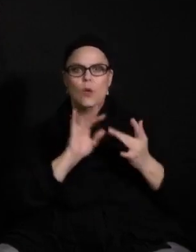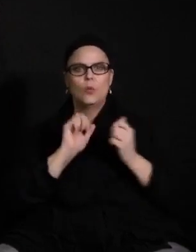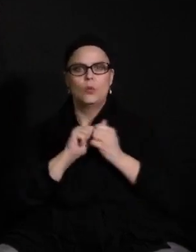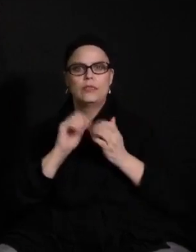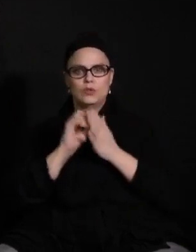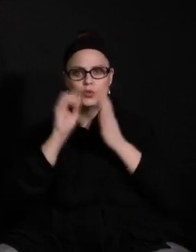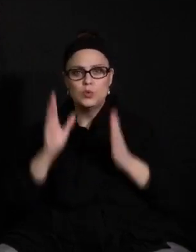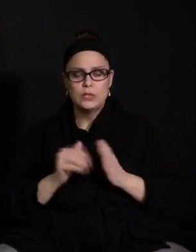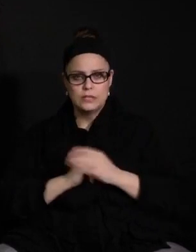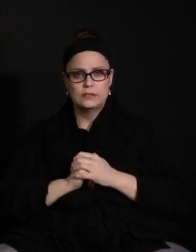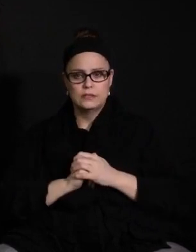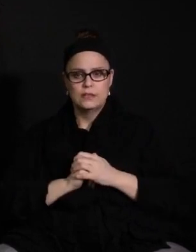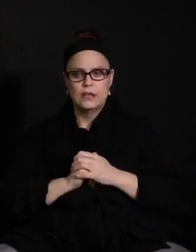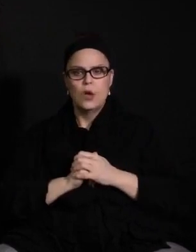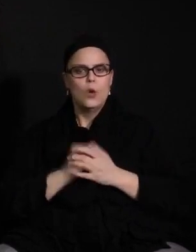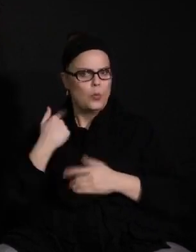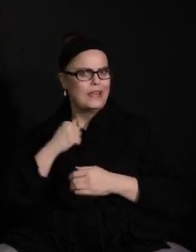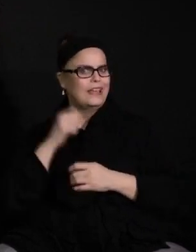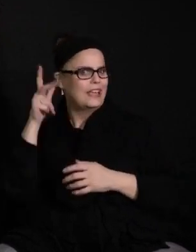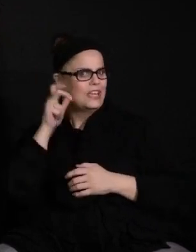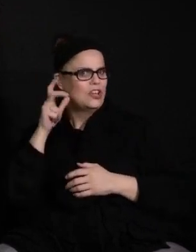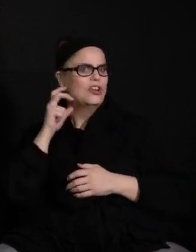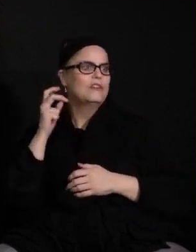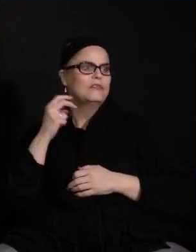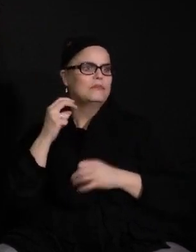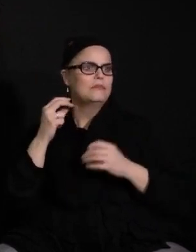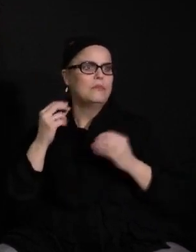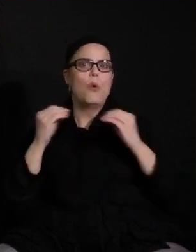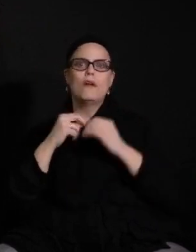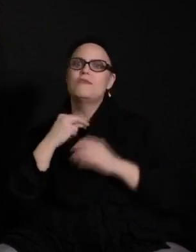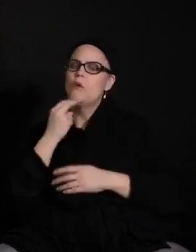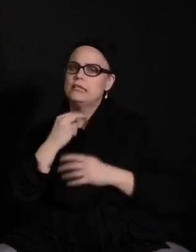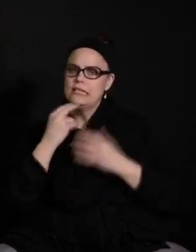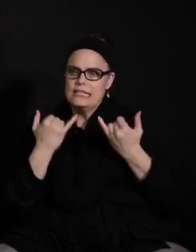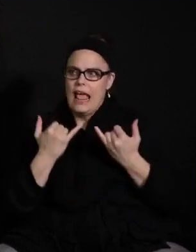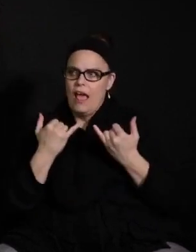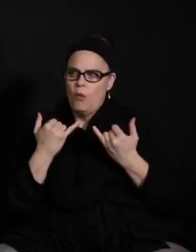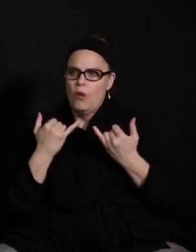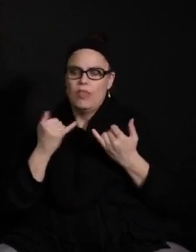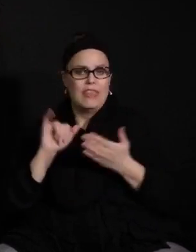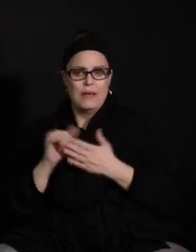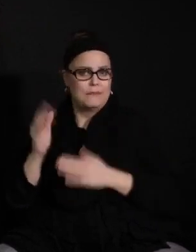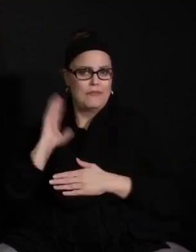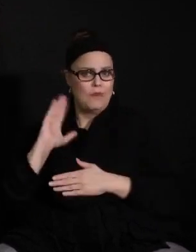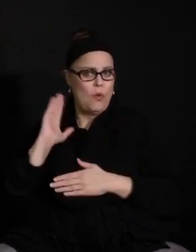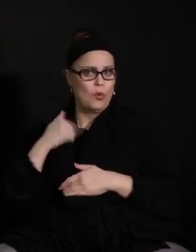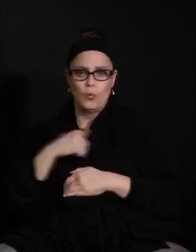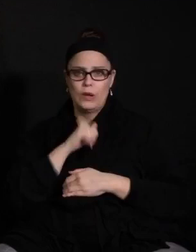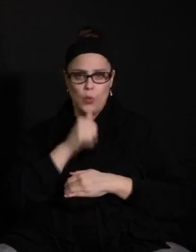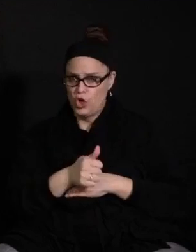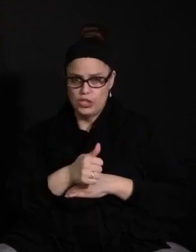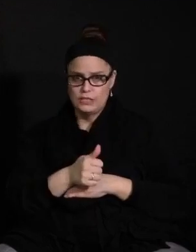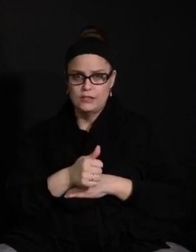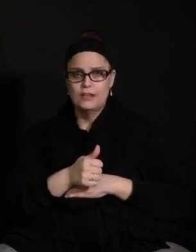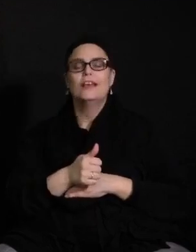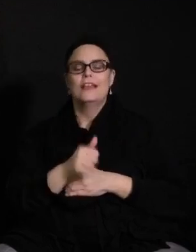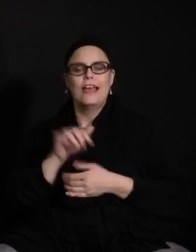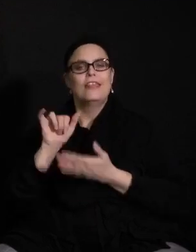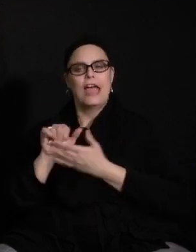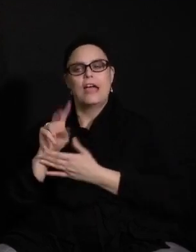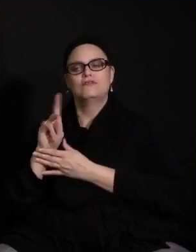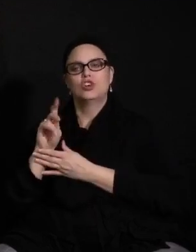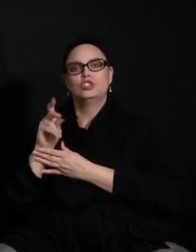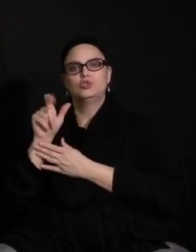voices of students now that we weren't hearing as much in the classroom. And now we are hearing them virtually and on the latter,